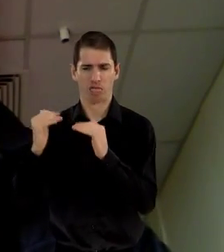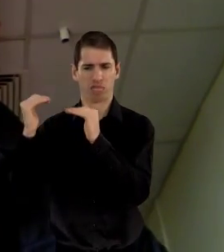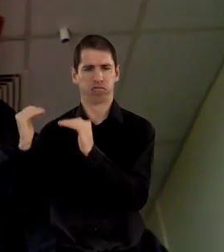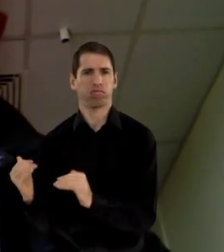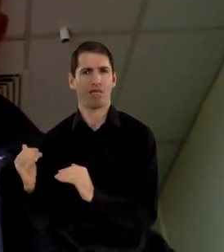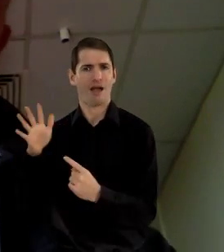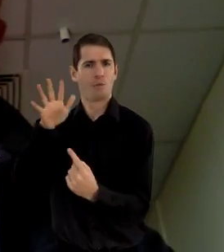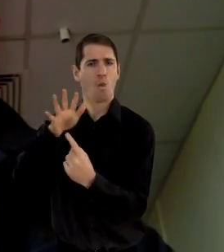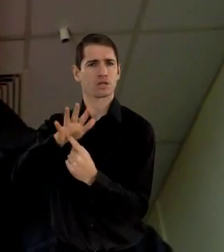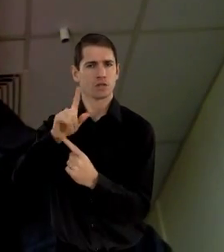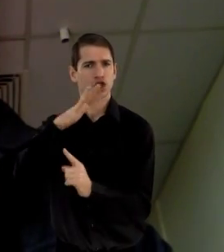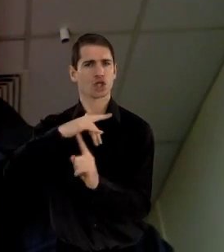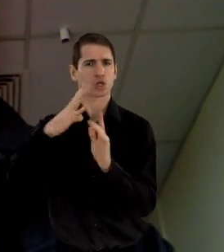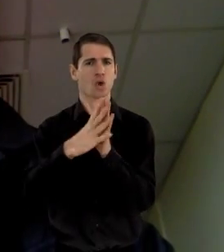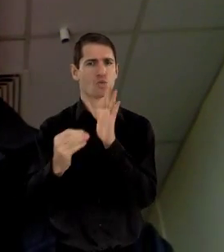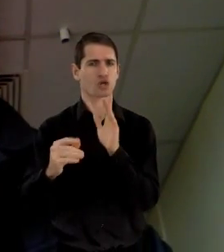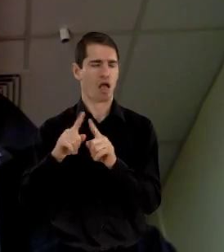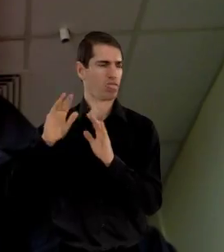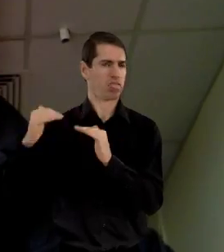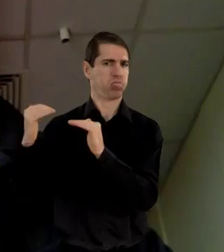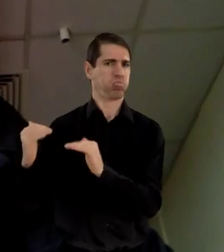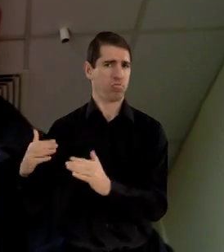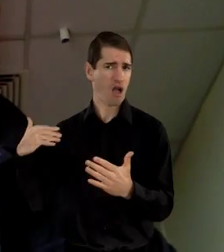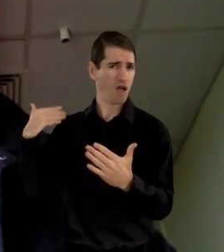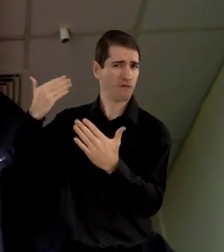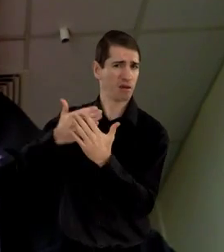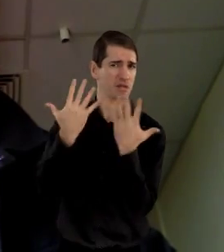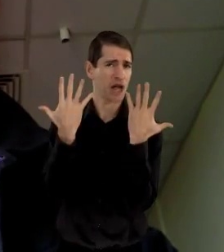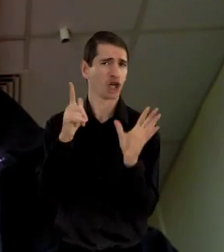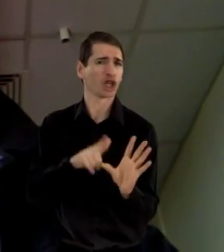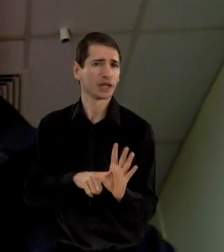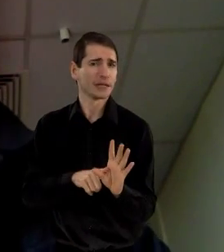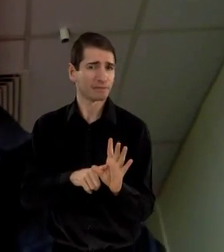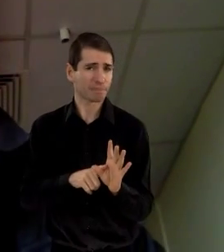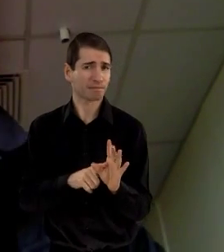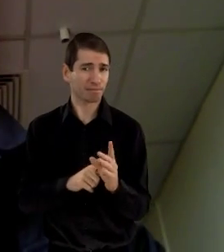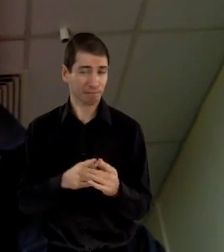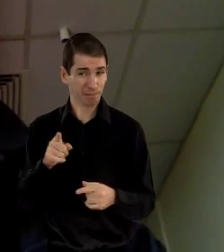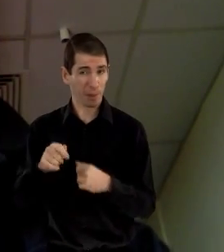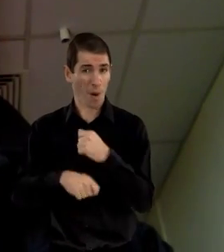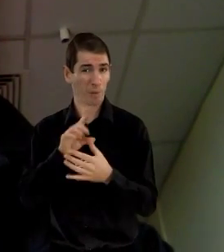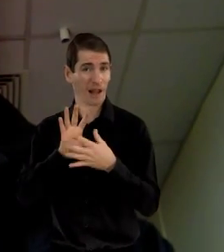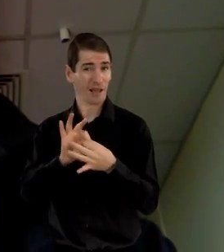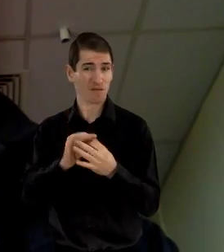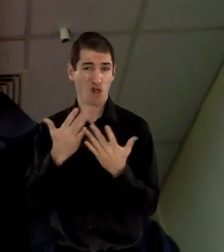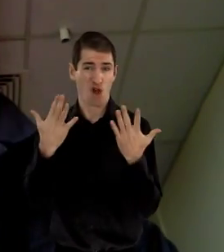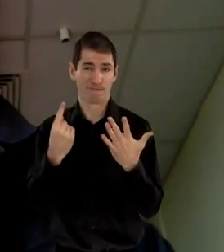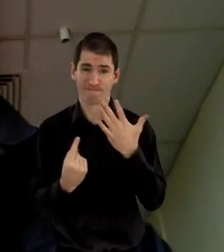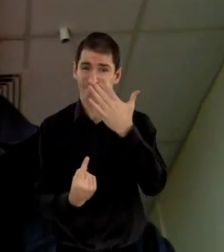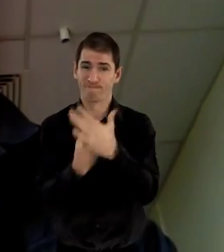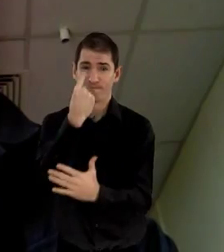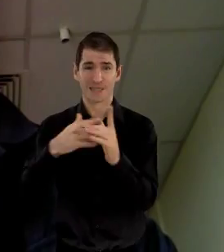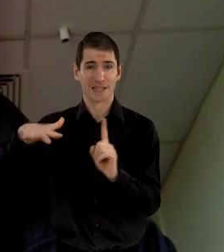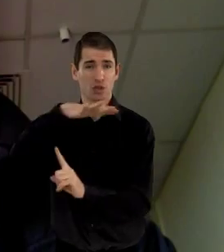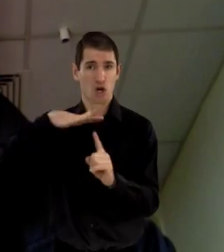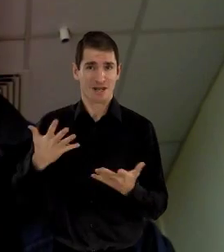undermined the importance of the social model over the last decade. And this has led to, in